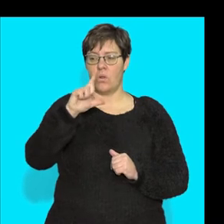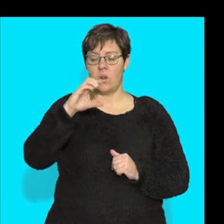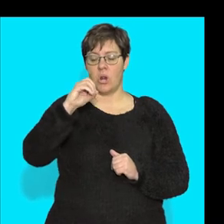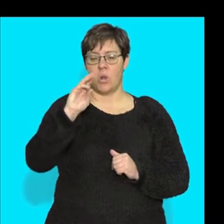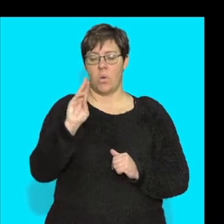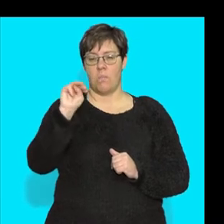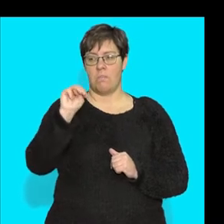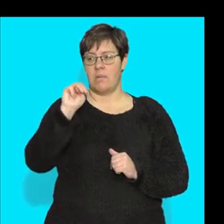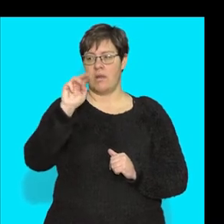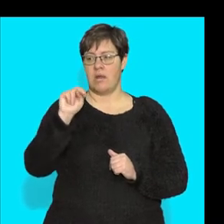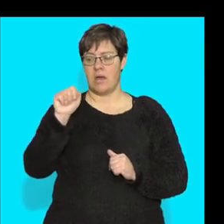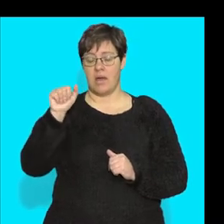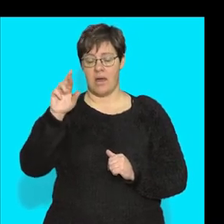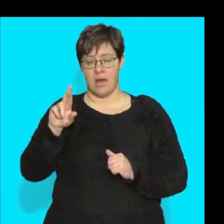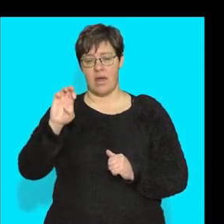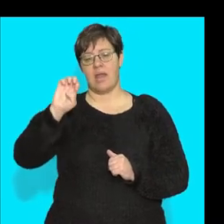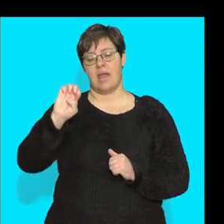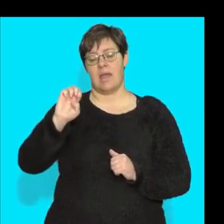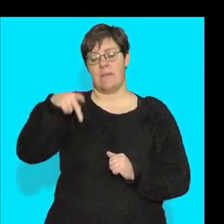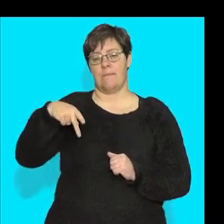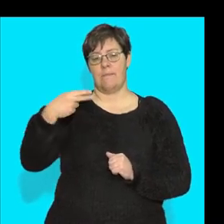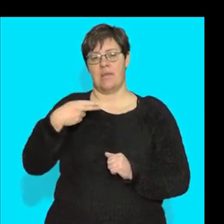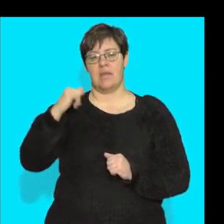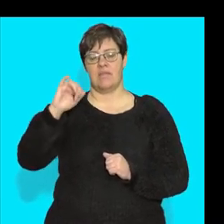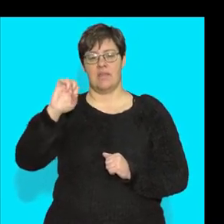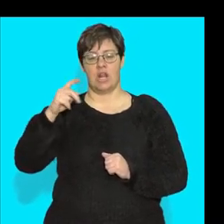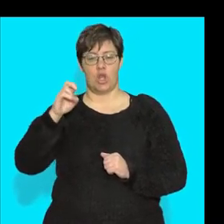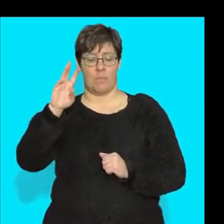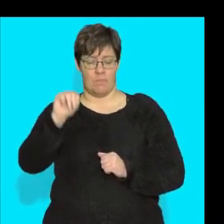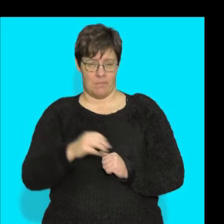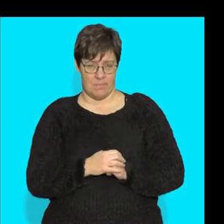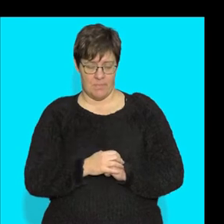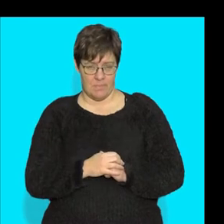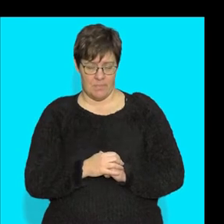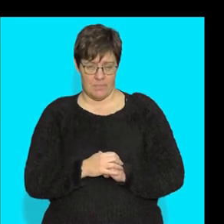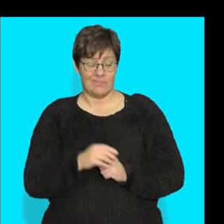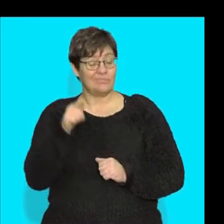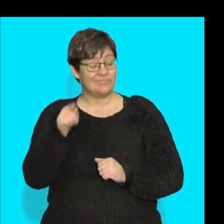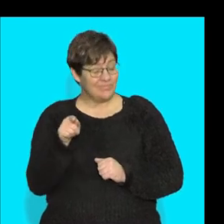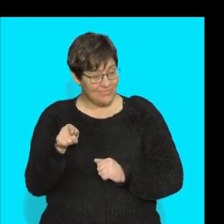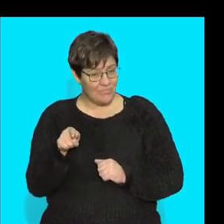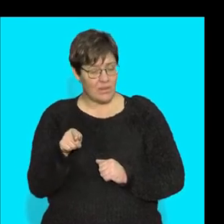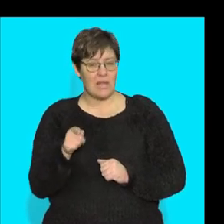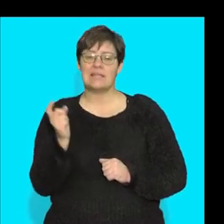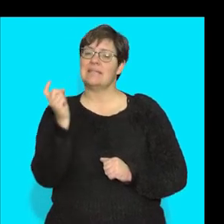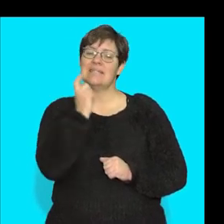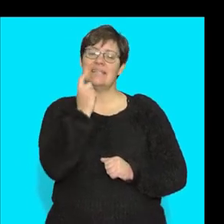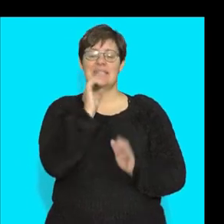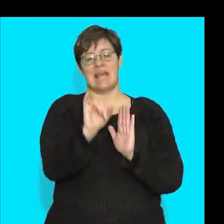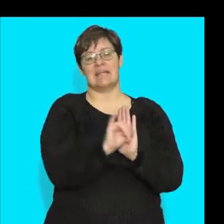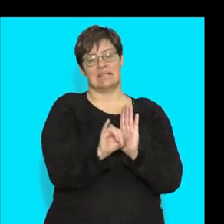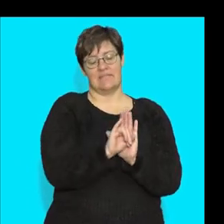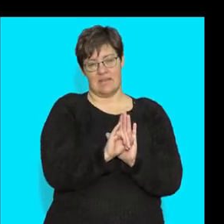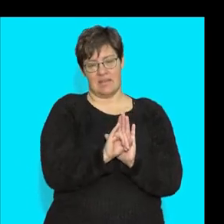columna epithelium. Guys, epithelial tissue is easy to